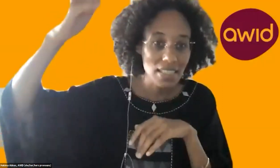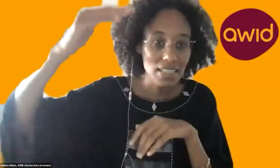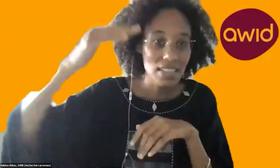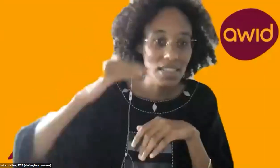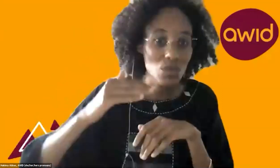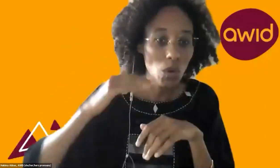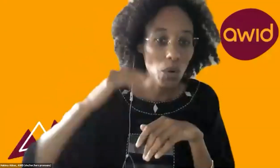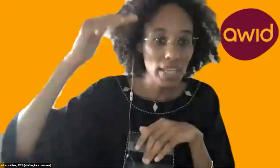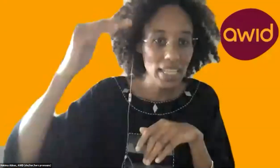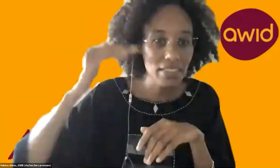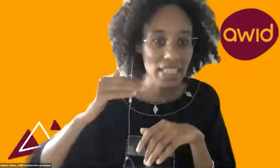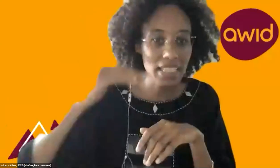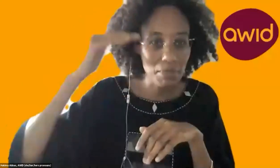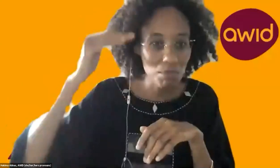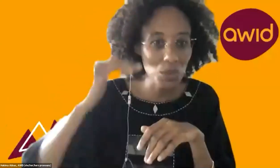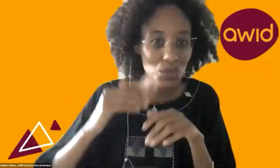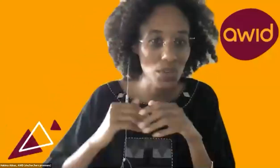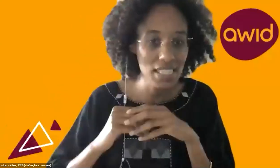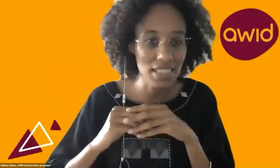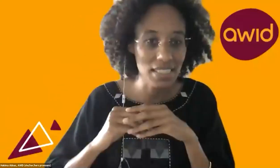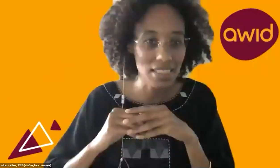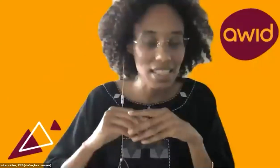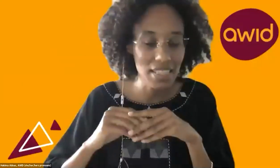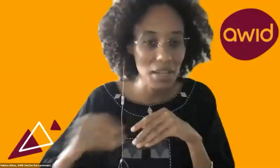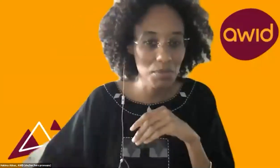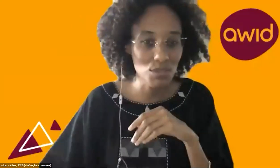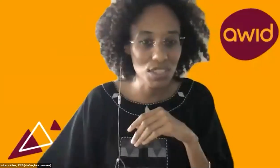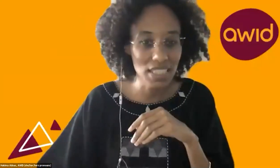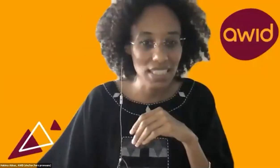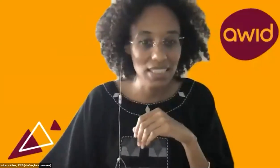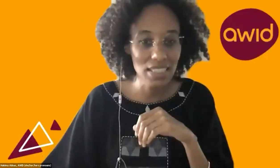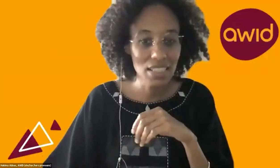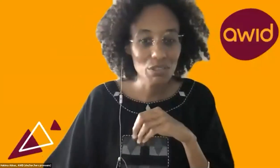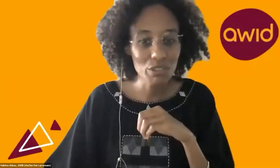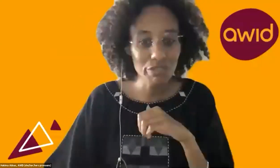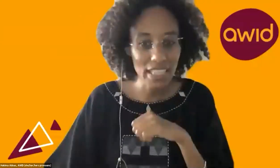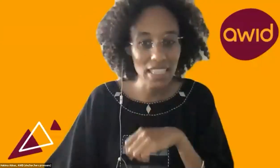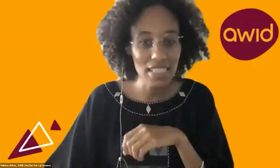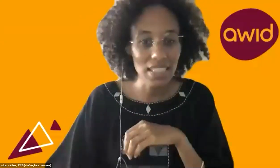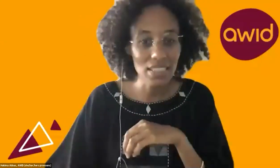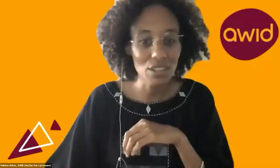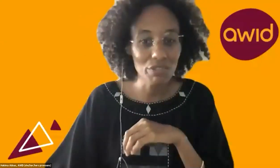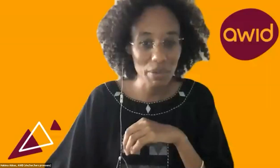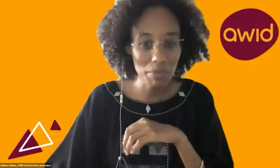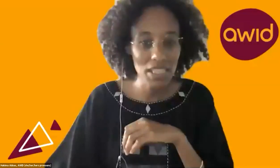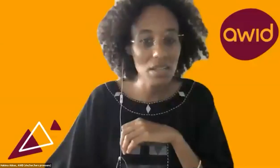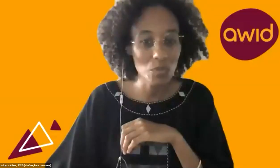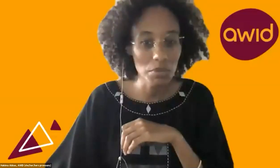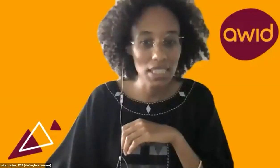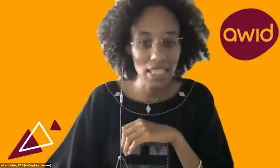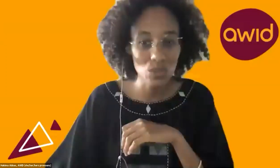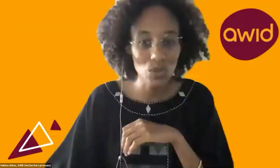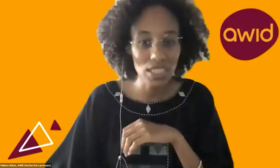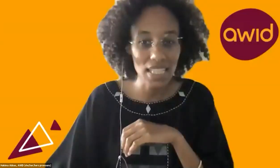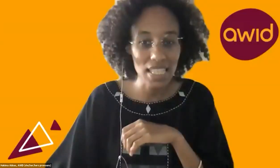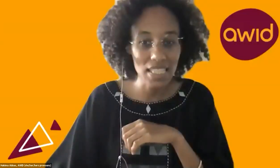what we're hearing in both questions in terms of the need for financing of feminist and